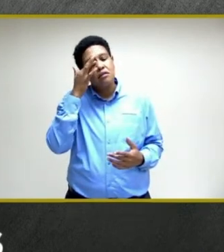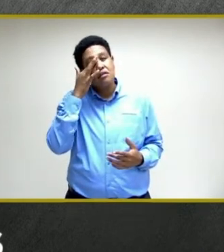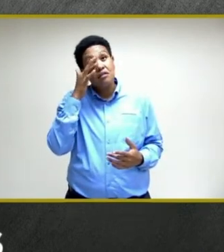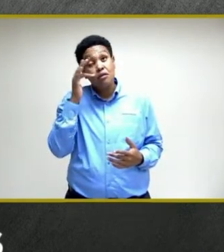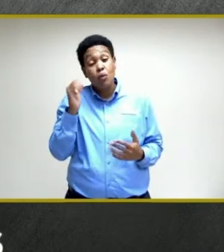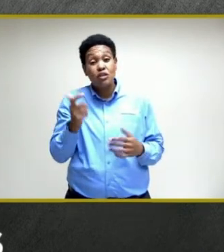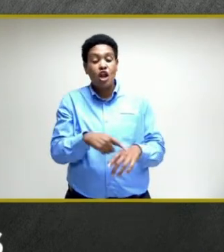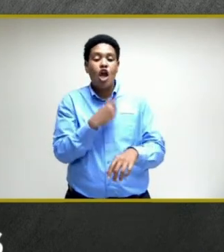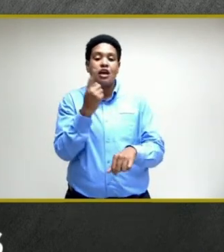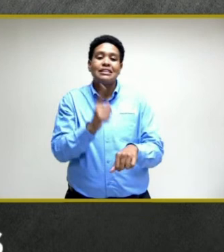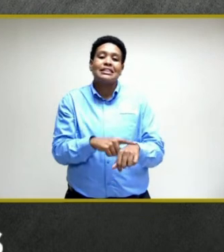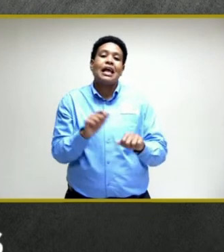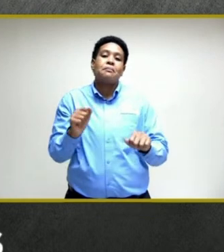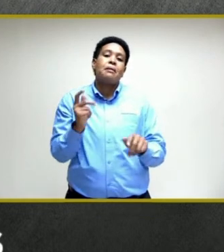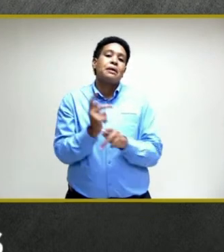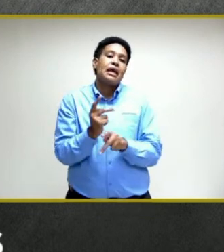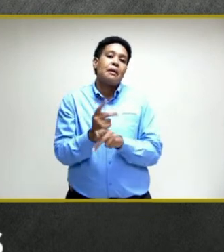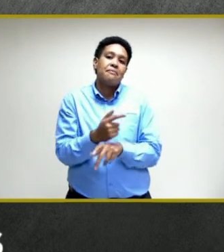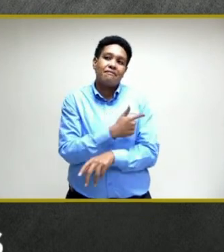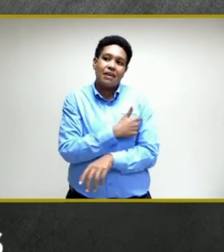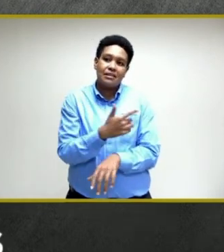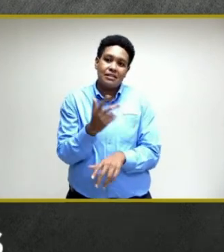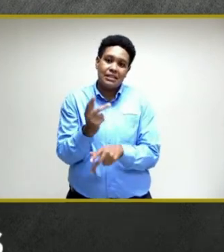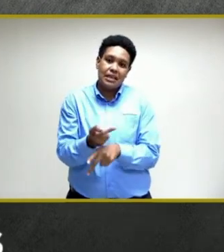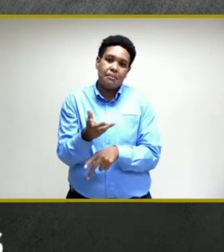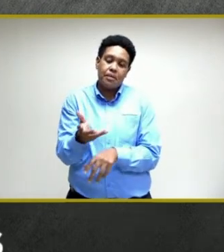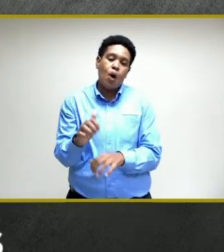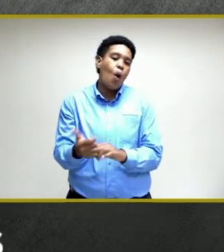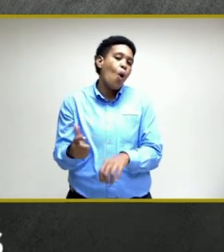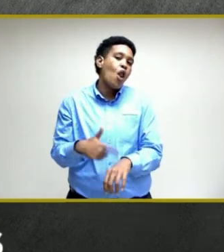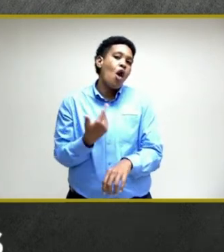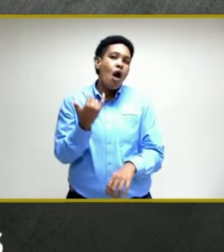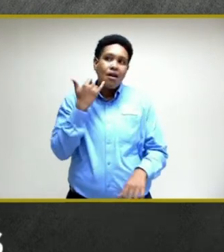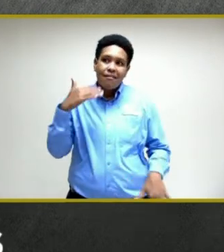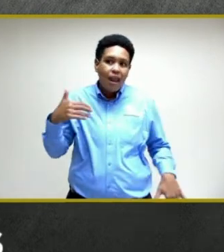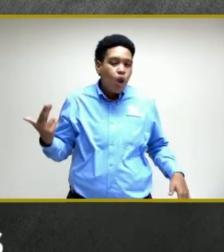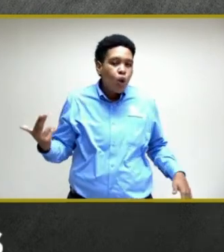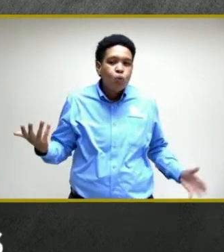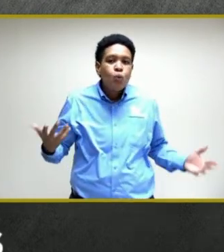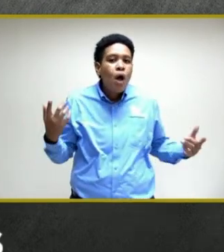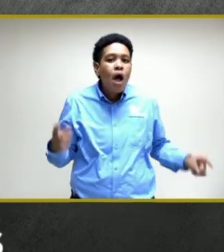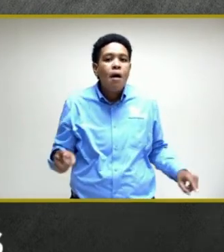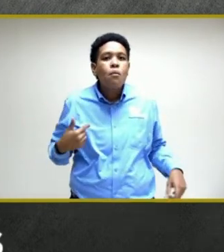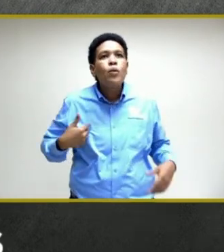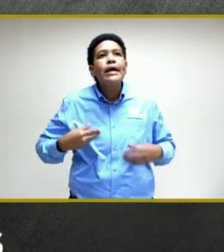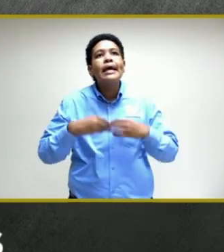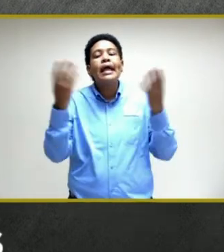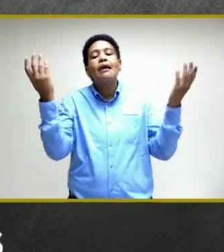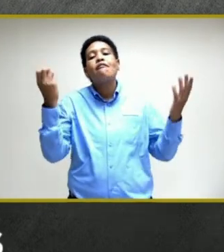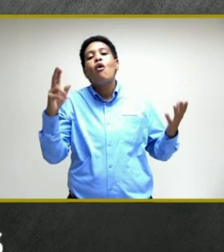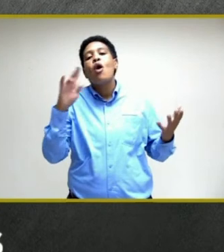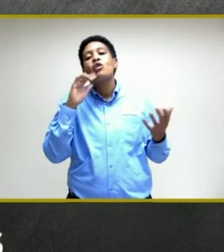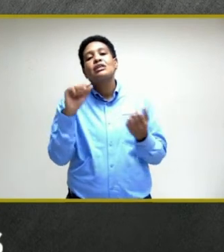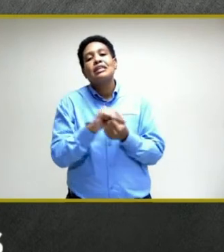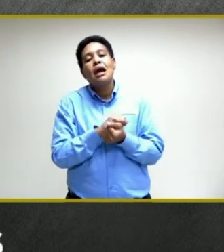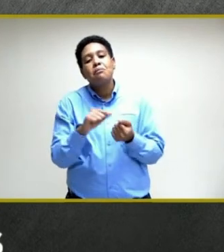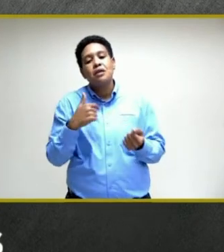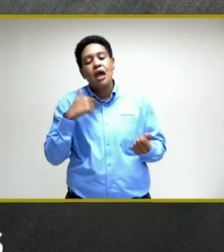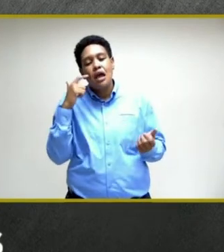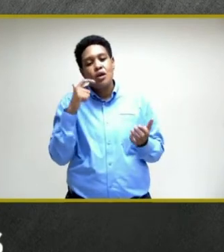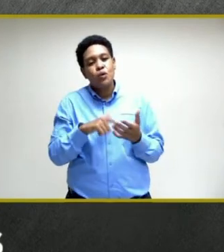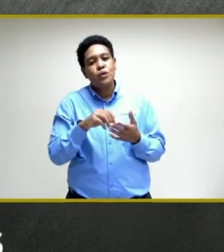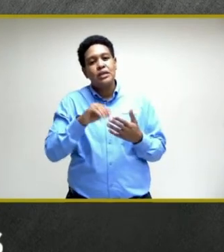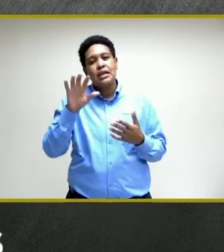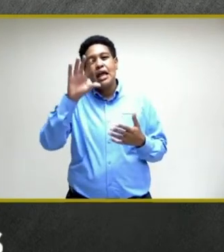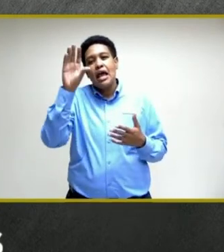be kept or can be kept for, and if they're not used, what then happens? Do we give them away or are they damaged? I noticed in Africa,